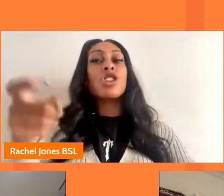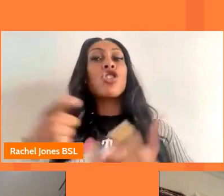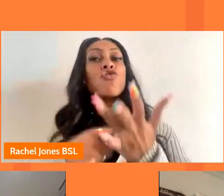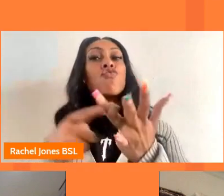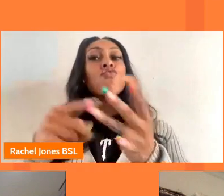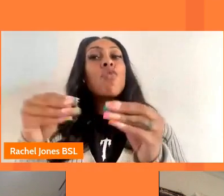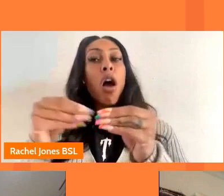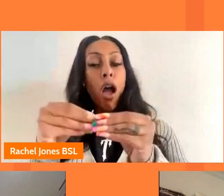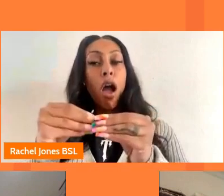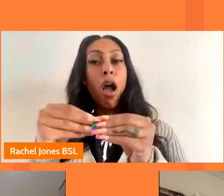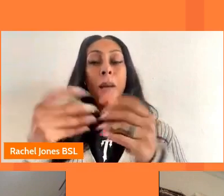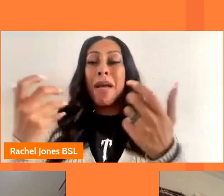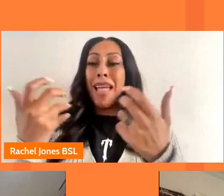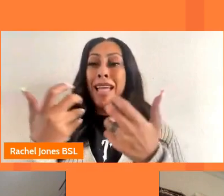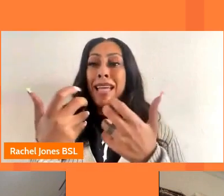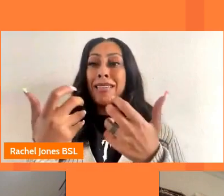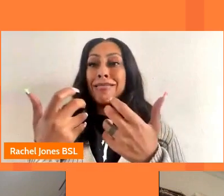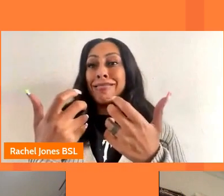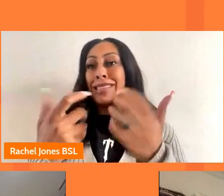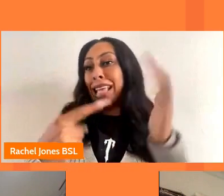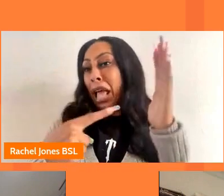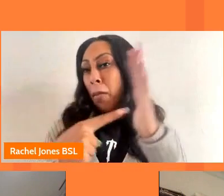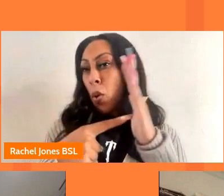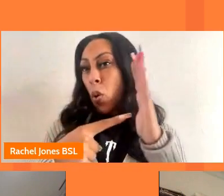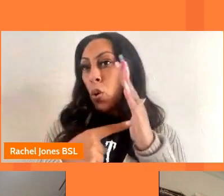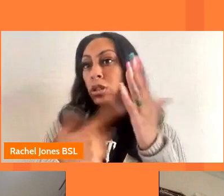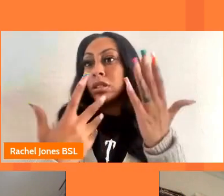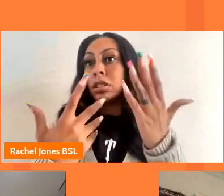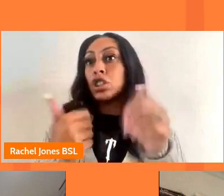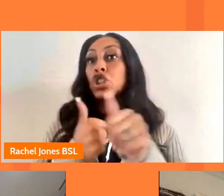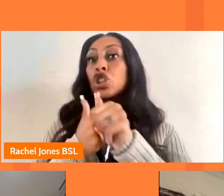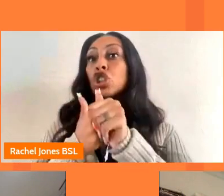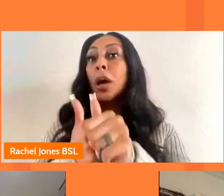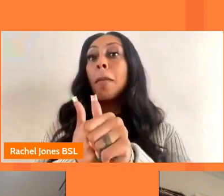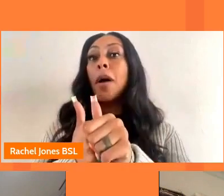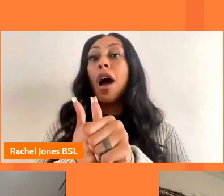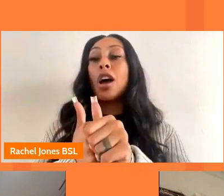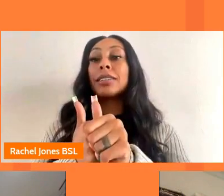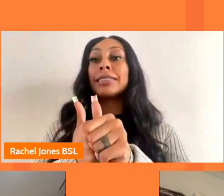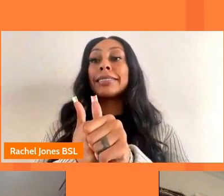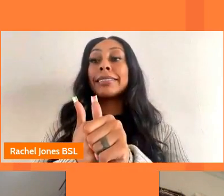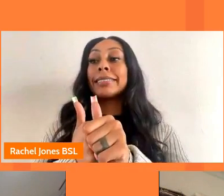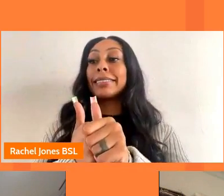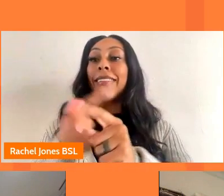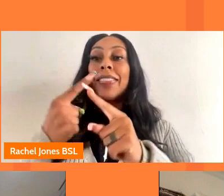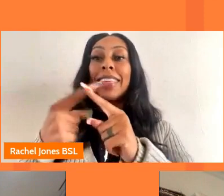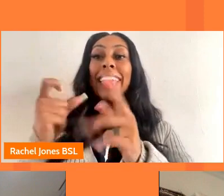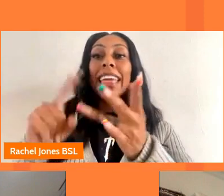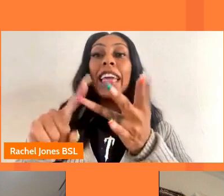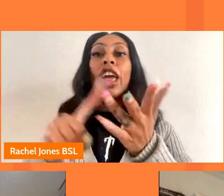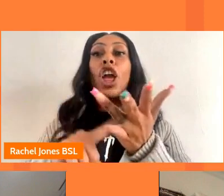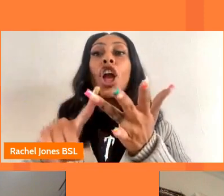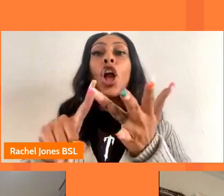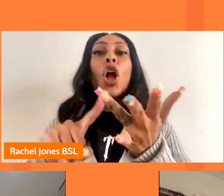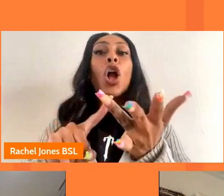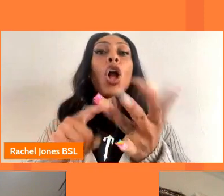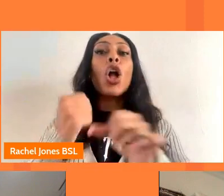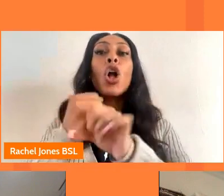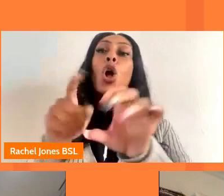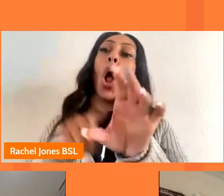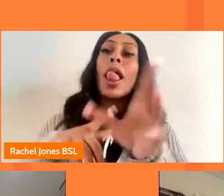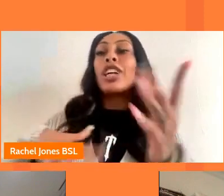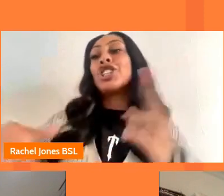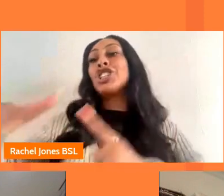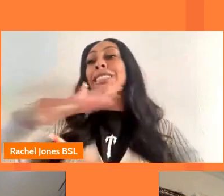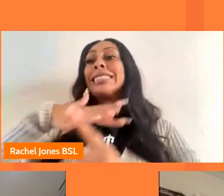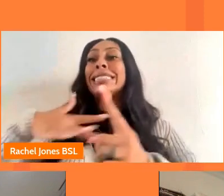important do you think it is that we're supporting there being a kind of an ecology to support that within a local area how important